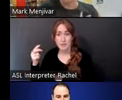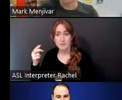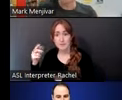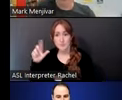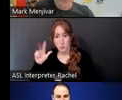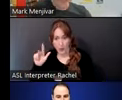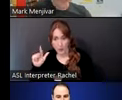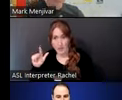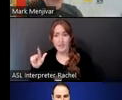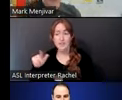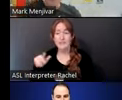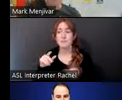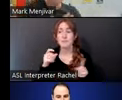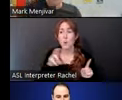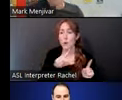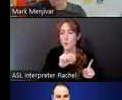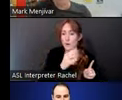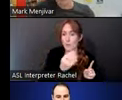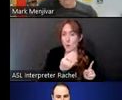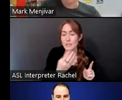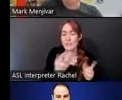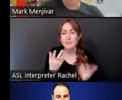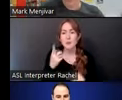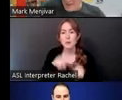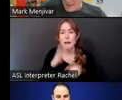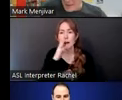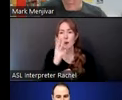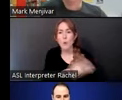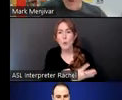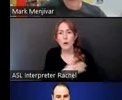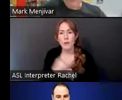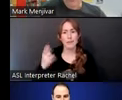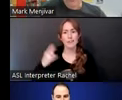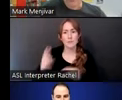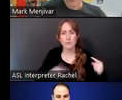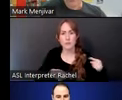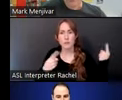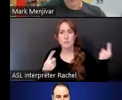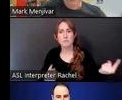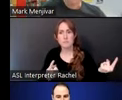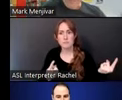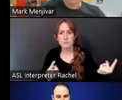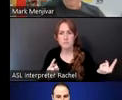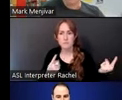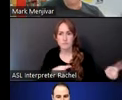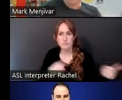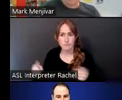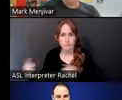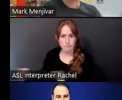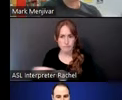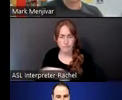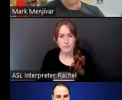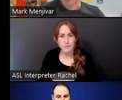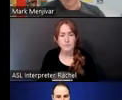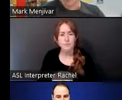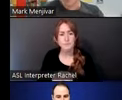and centuries, right? And so we created this installation. One of the things that I want to, as I was thinking about it,